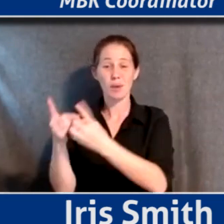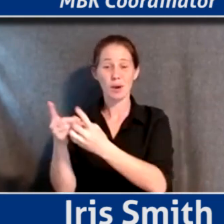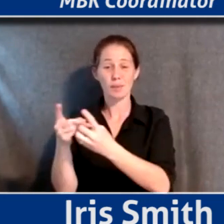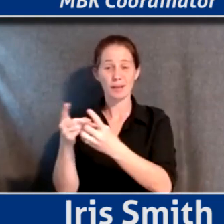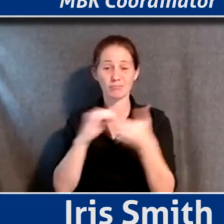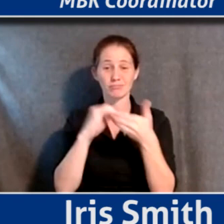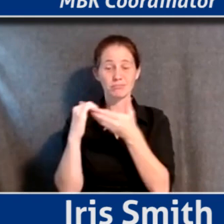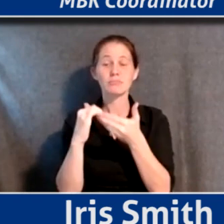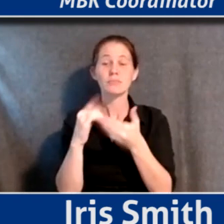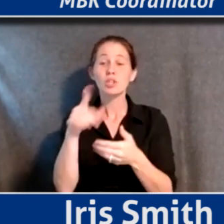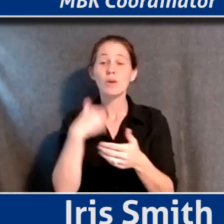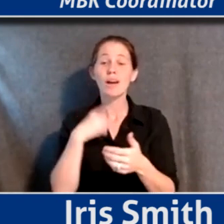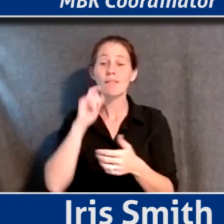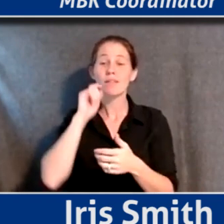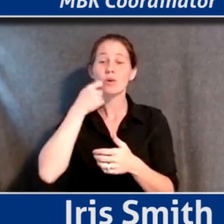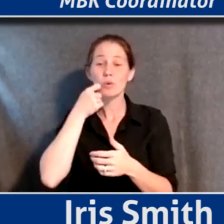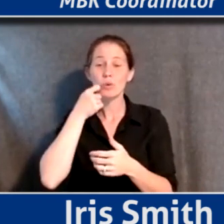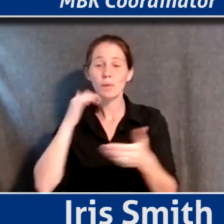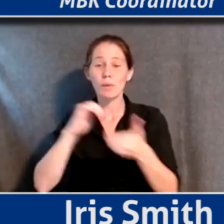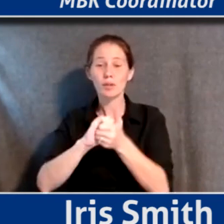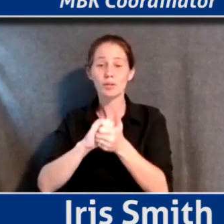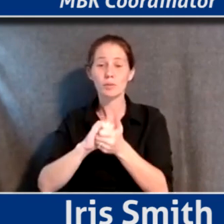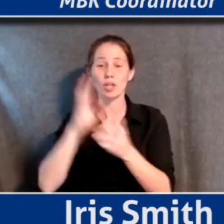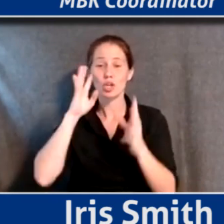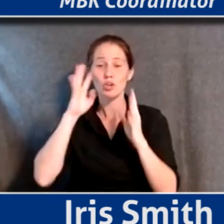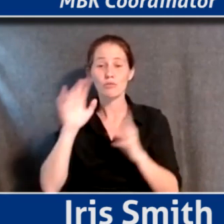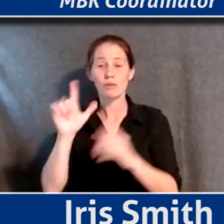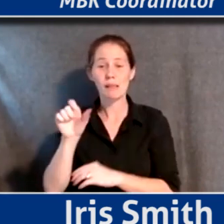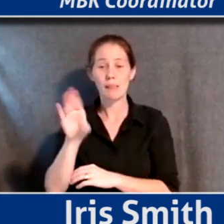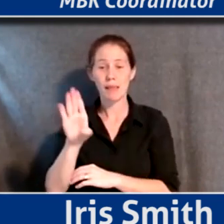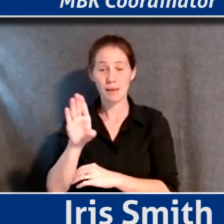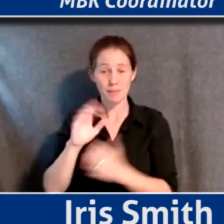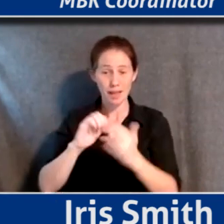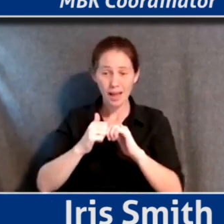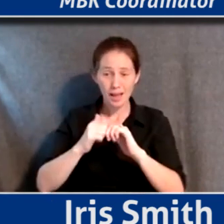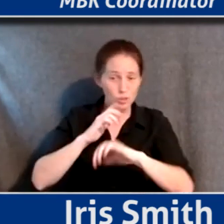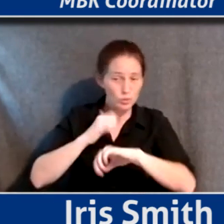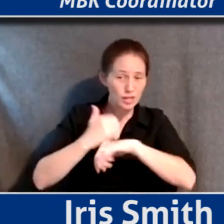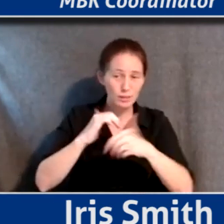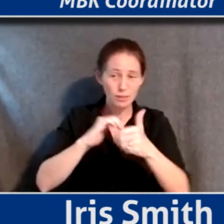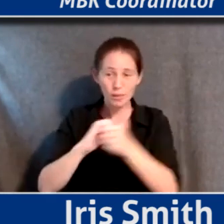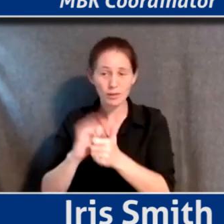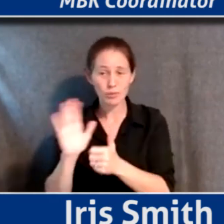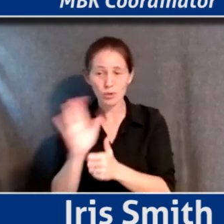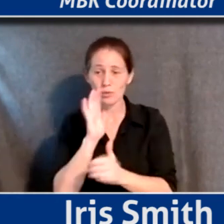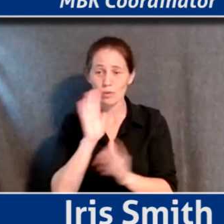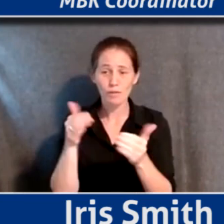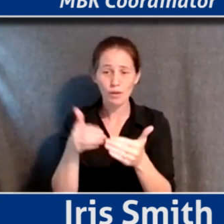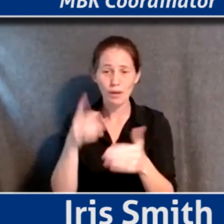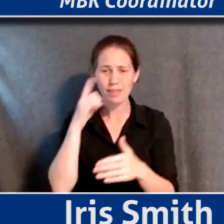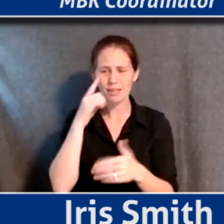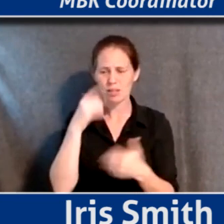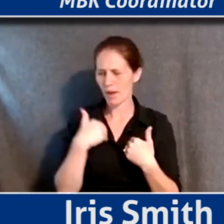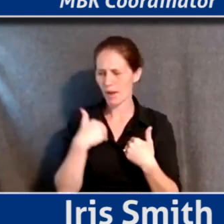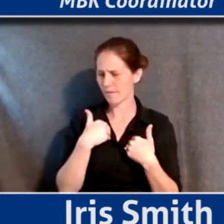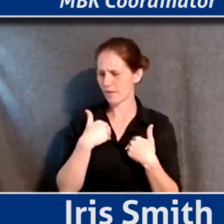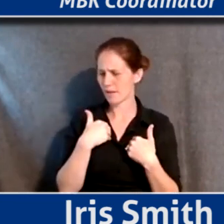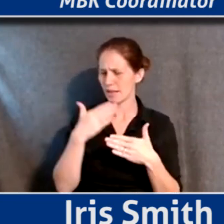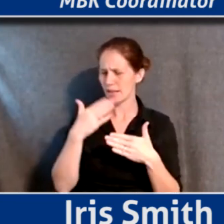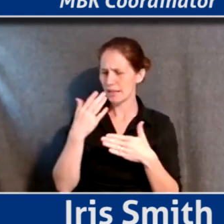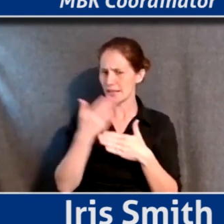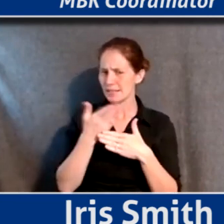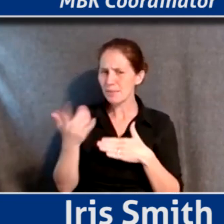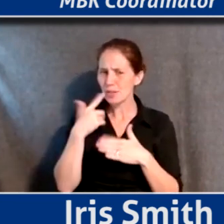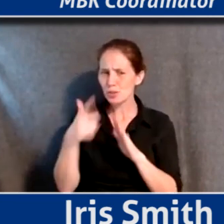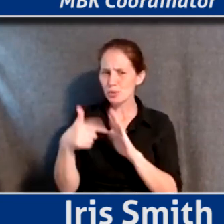have a really cool partnership with CreateLab. I wondered if you would talk to us about how that came to be, what it's focused on, and I think you have something to show